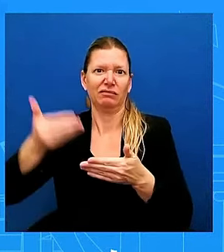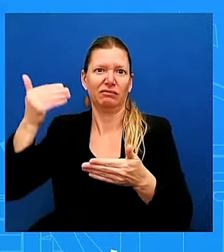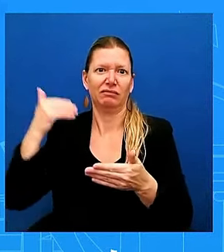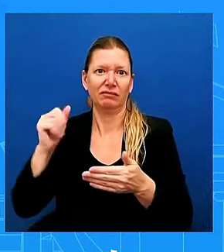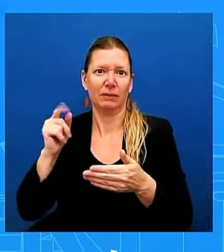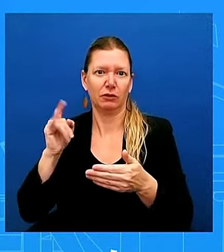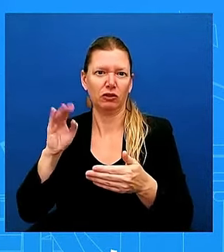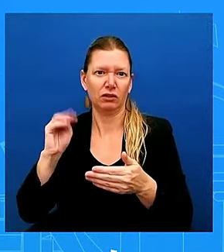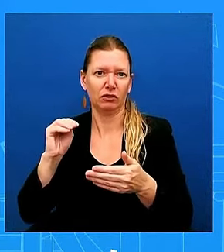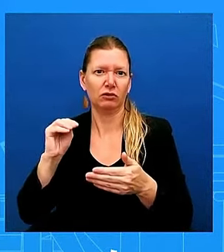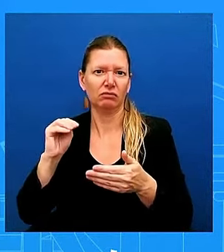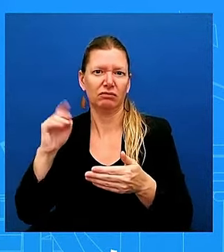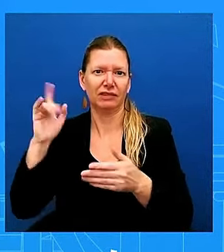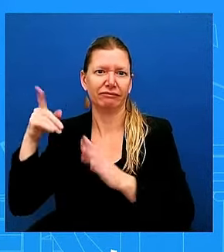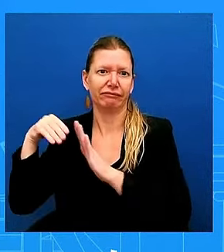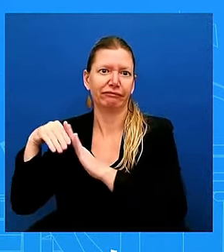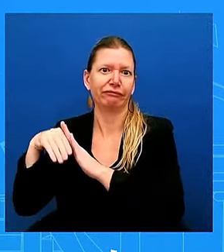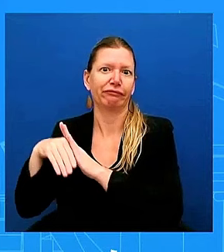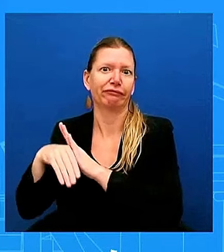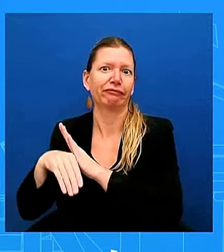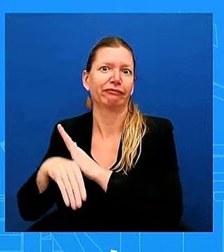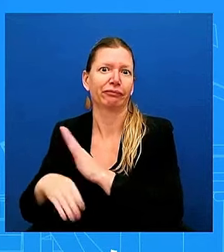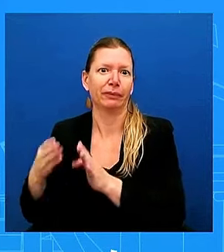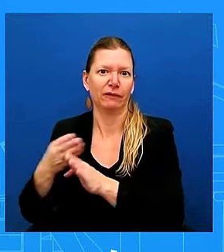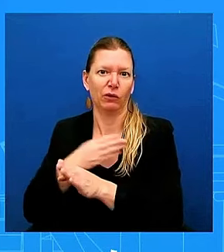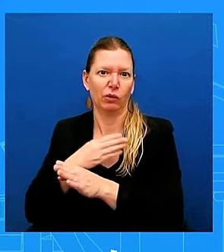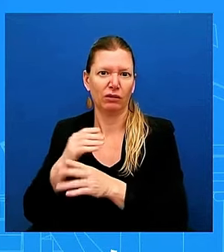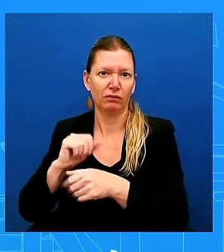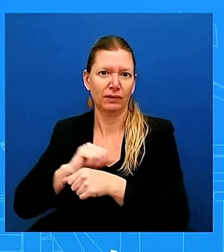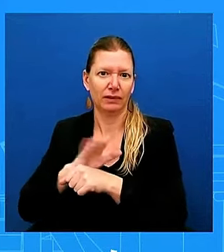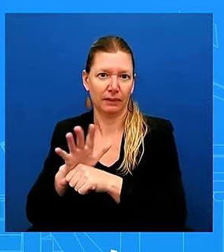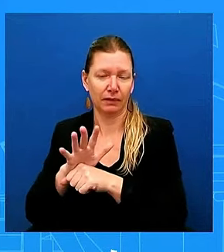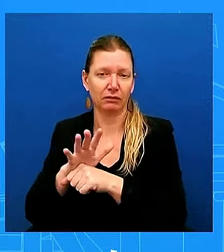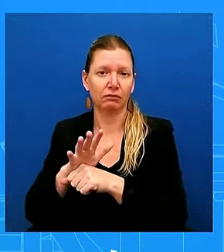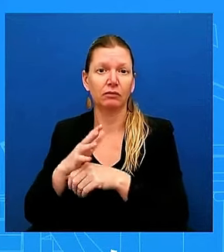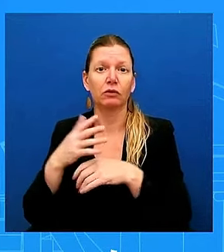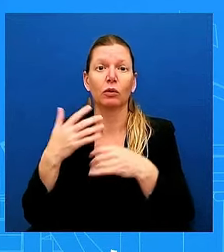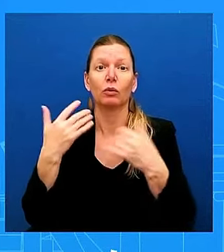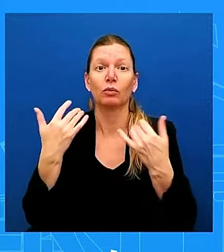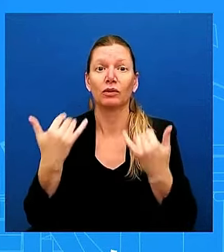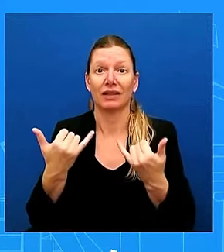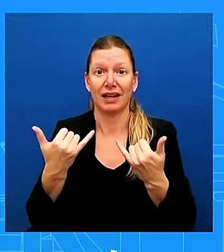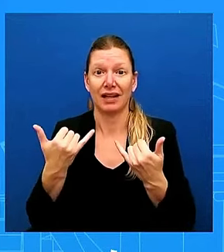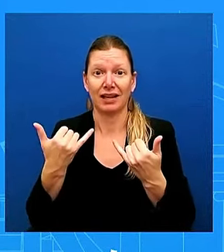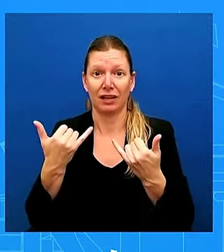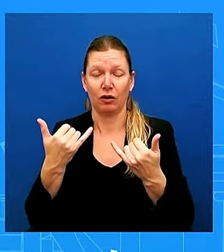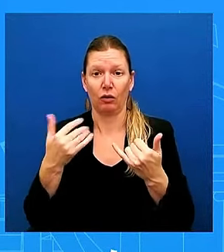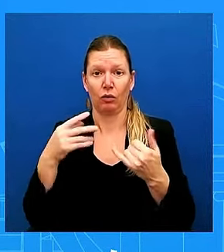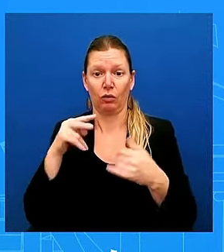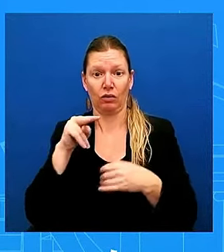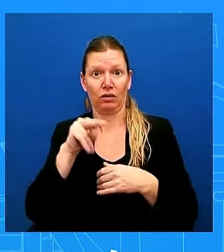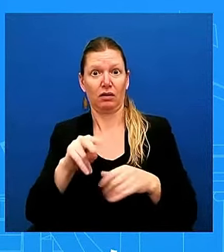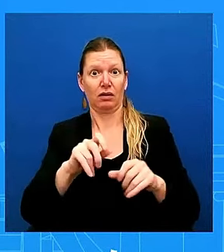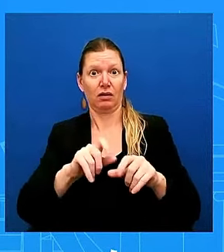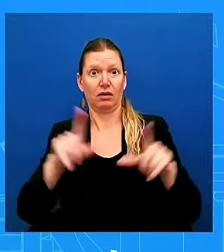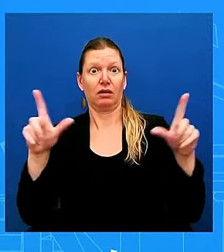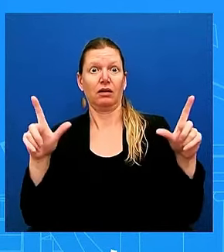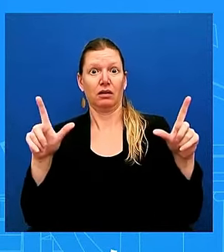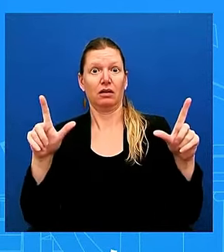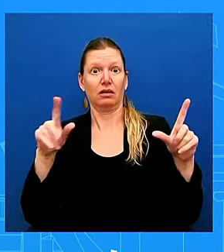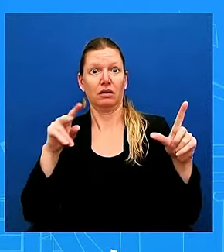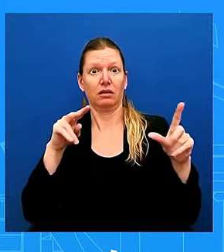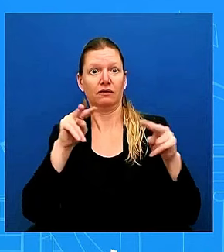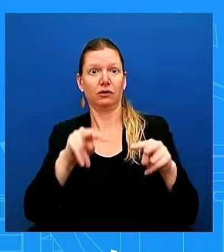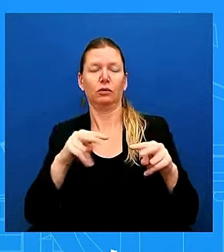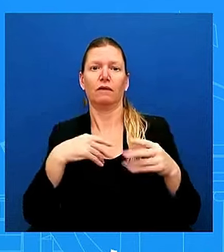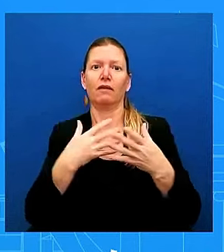way to think about this, because we have so much new investment dollars from the investing in America agenda, the right way to think about it is